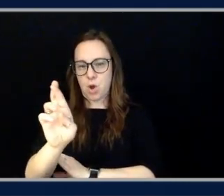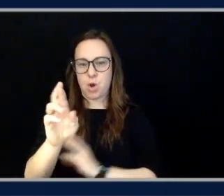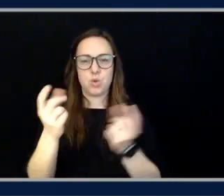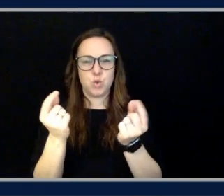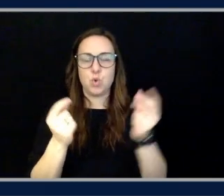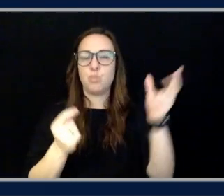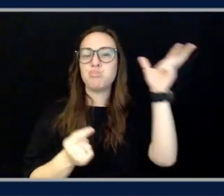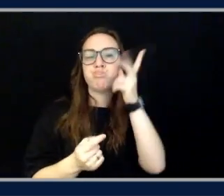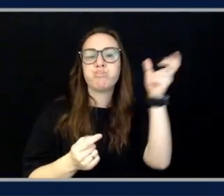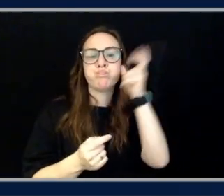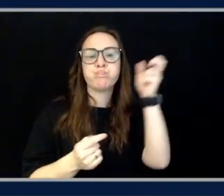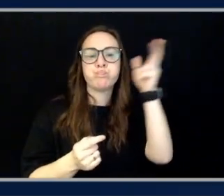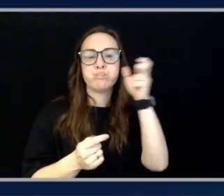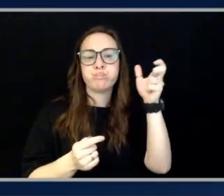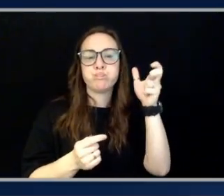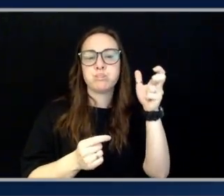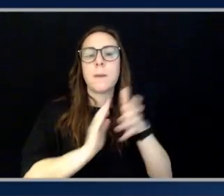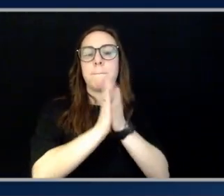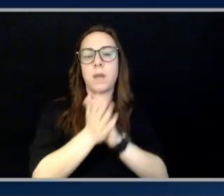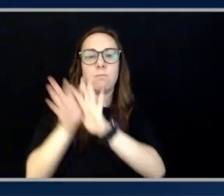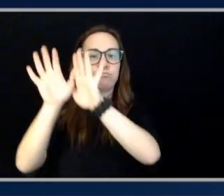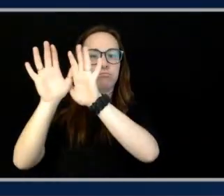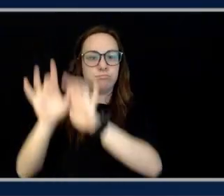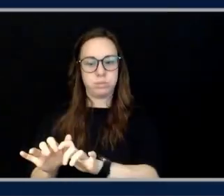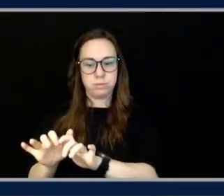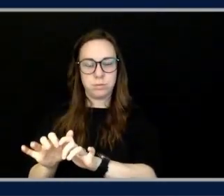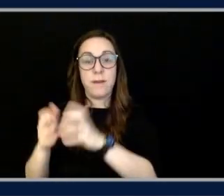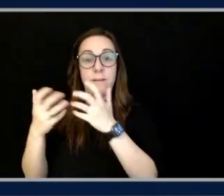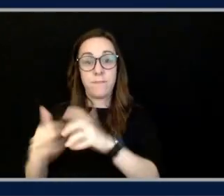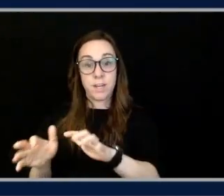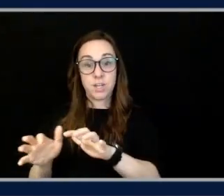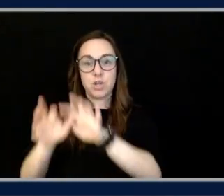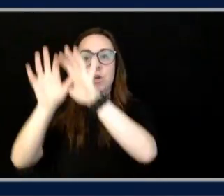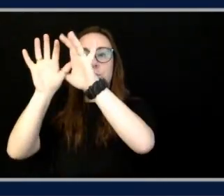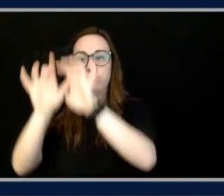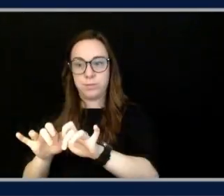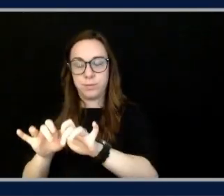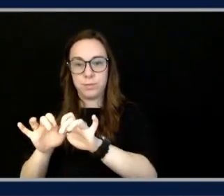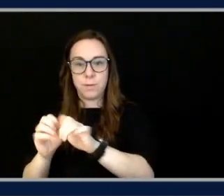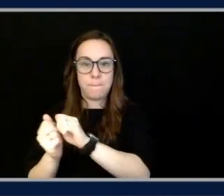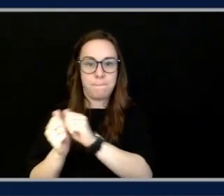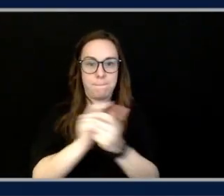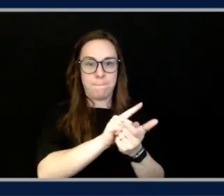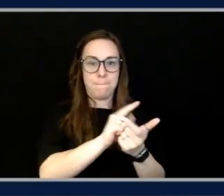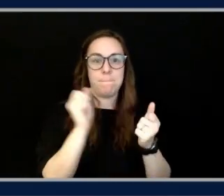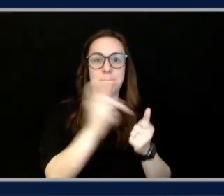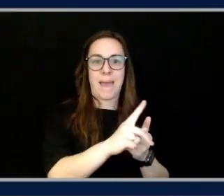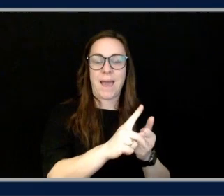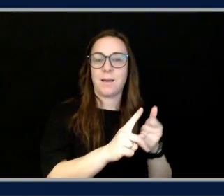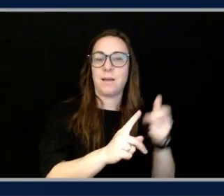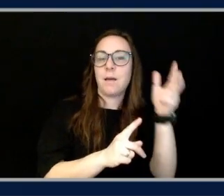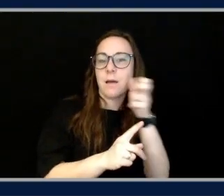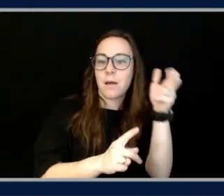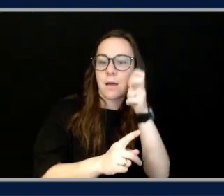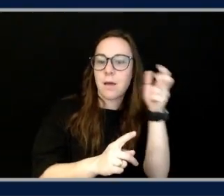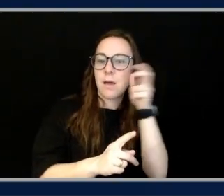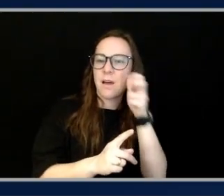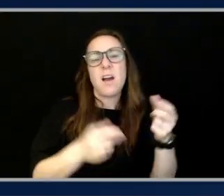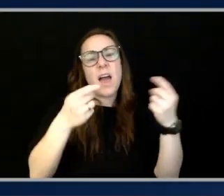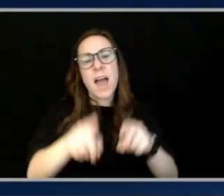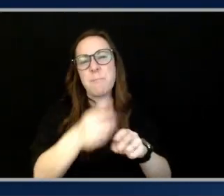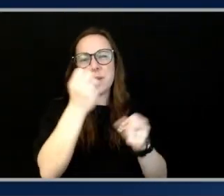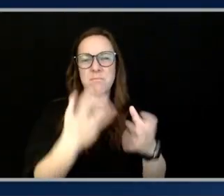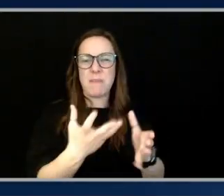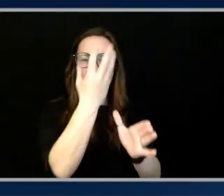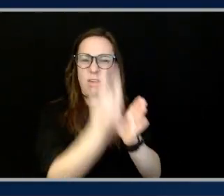and then text back into, you know, text to speech essentially to be able to then voice it back. The issue is you lose a lot of information in